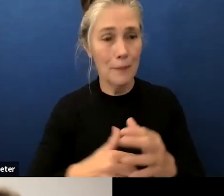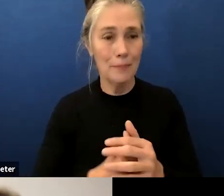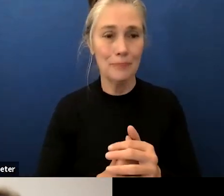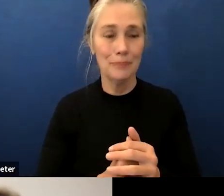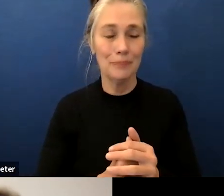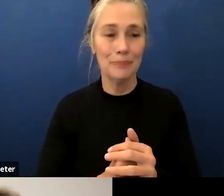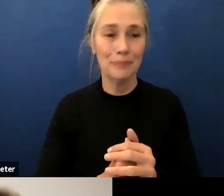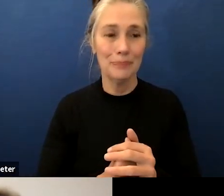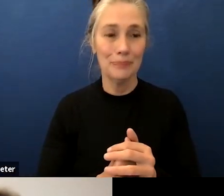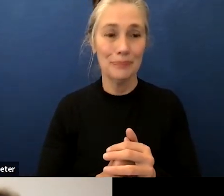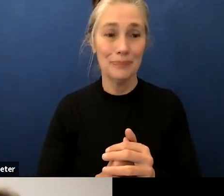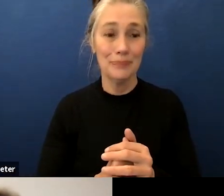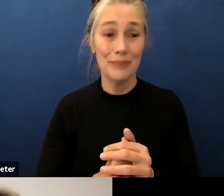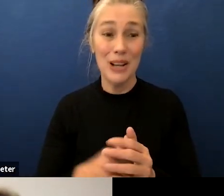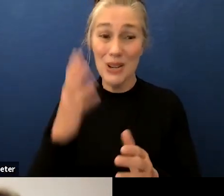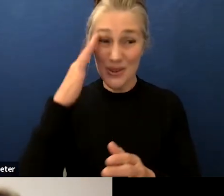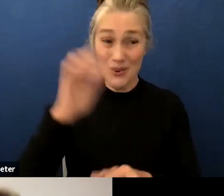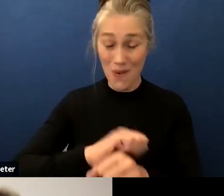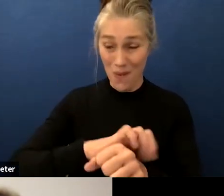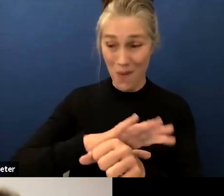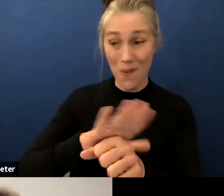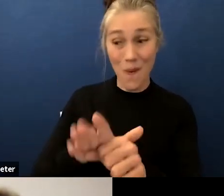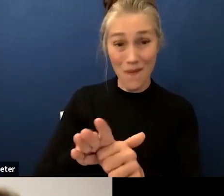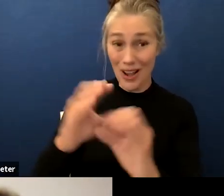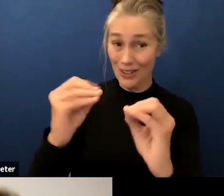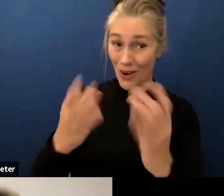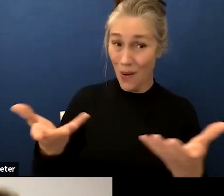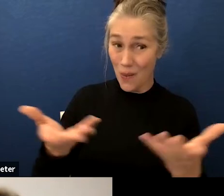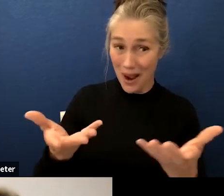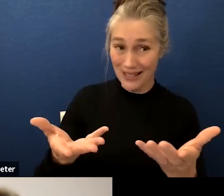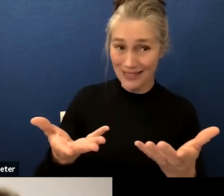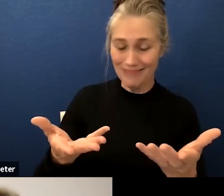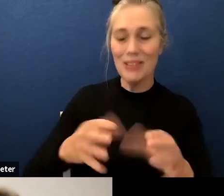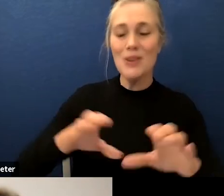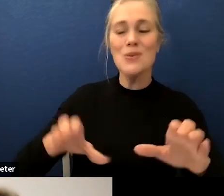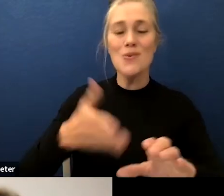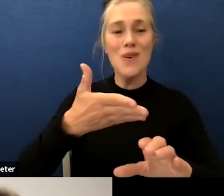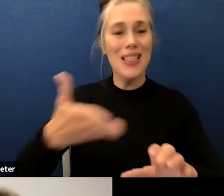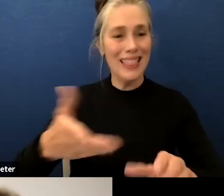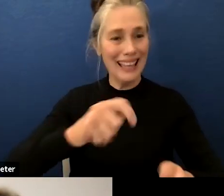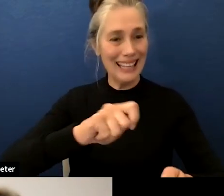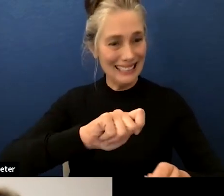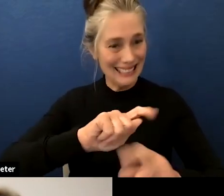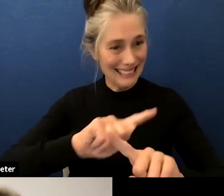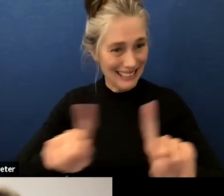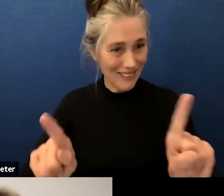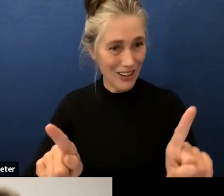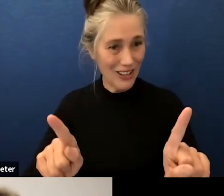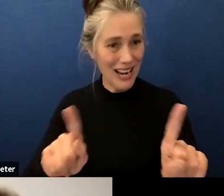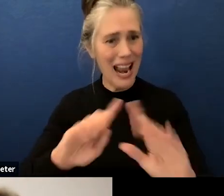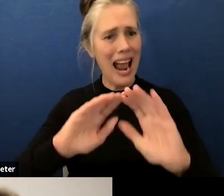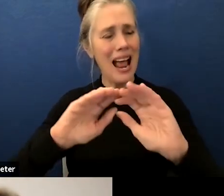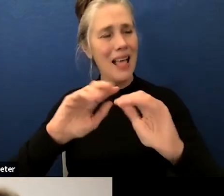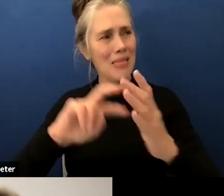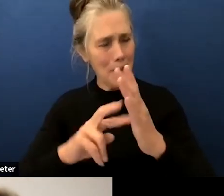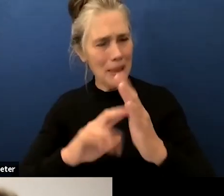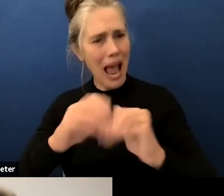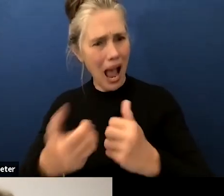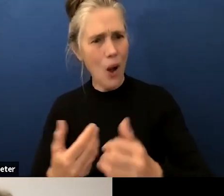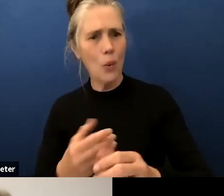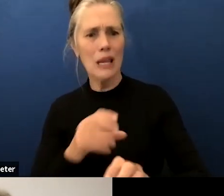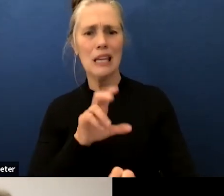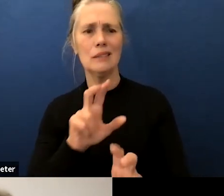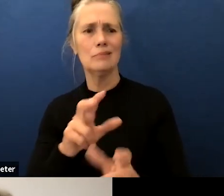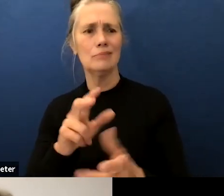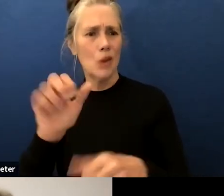learned through COVID is that we we've got to do things a little bit differently that includes how we bring things here what are we adding to each other's plate um you know certainly you